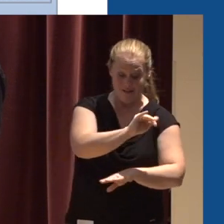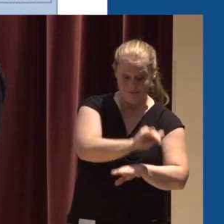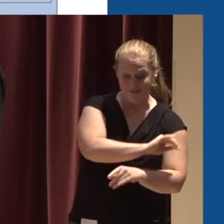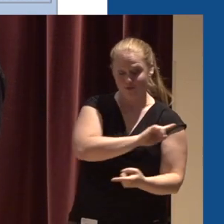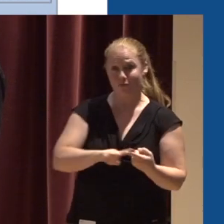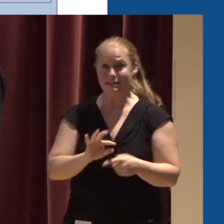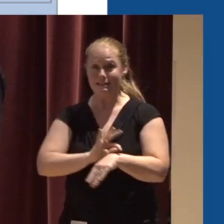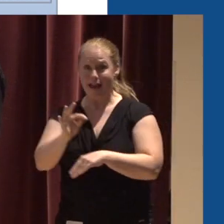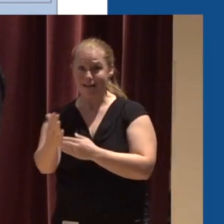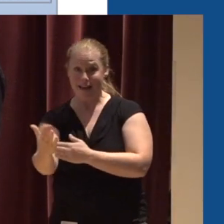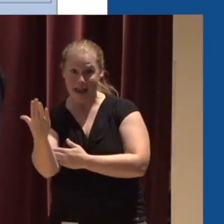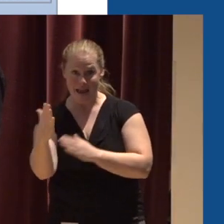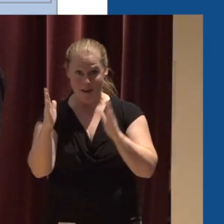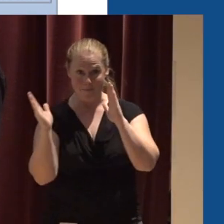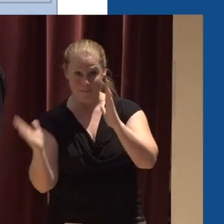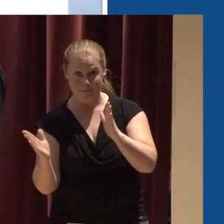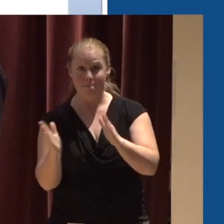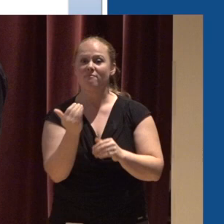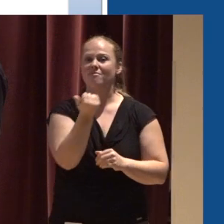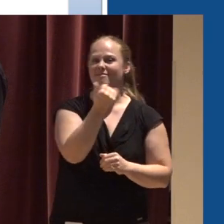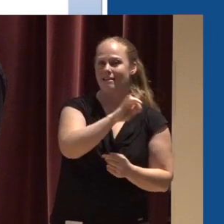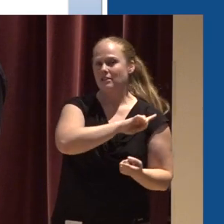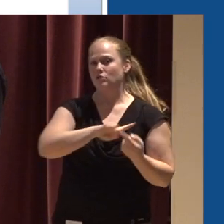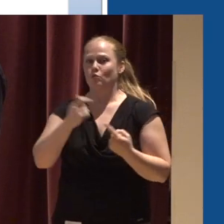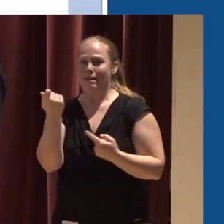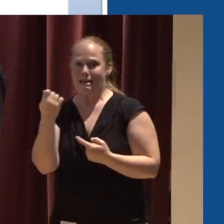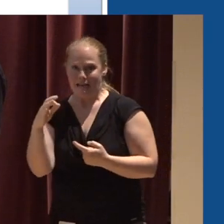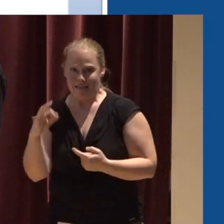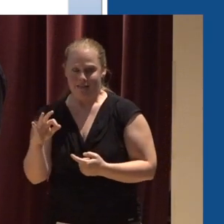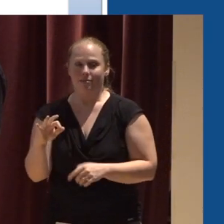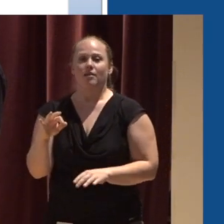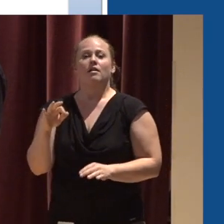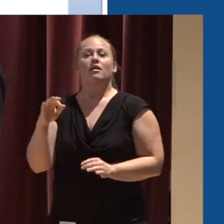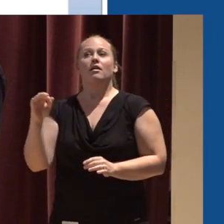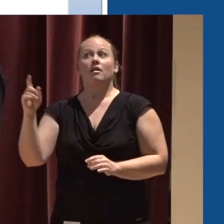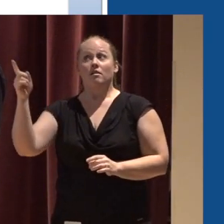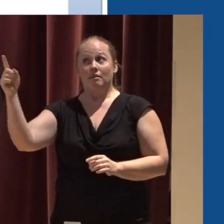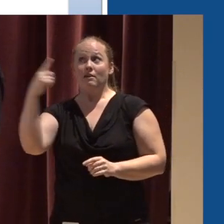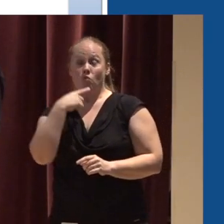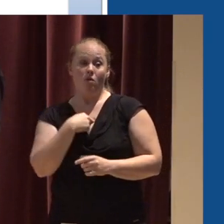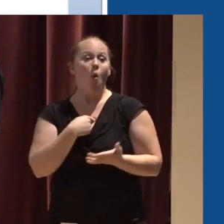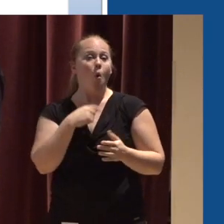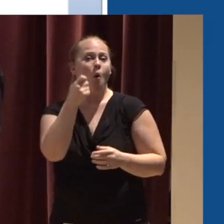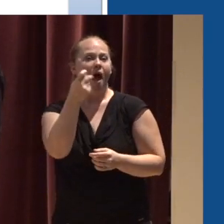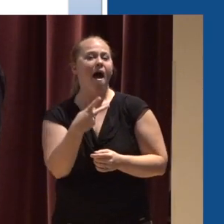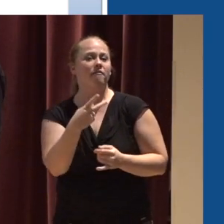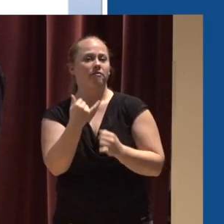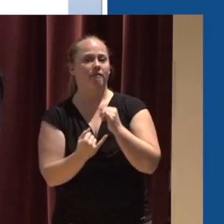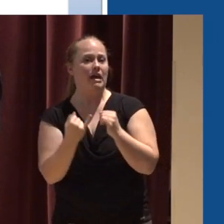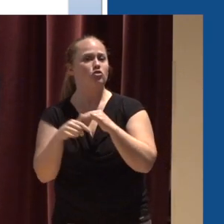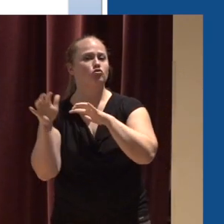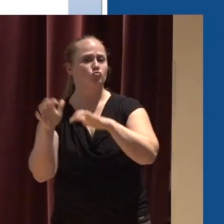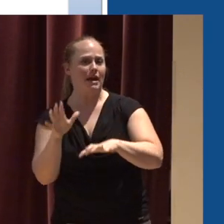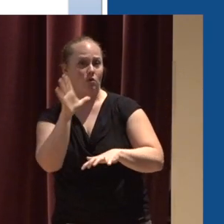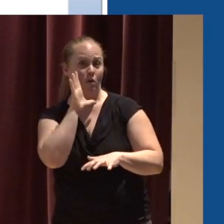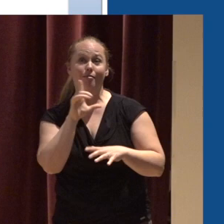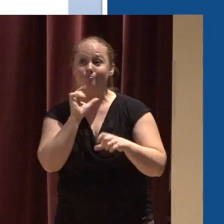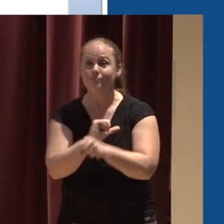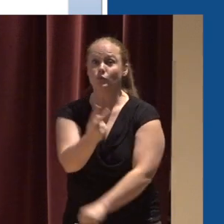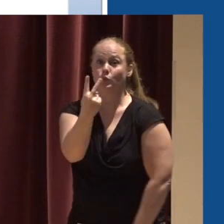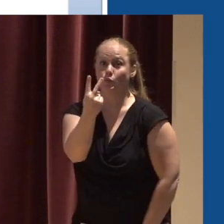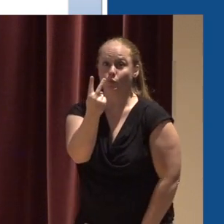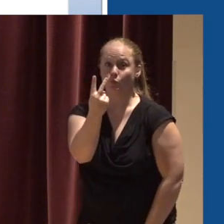9am from the 18th to the 19th Where the forecast was essentially calling for a half inch of rain during that same time period